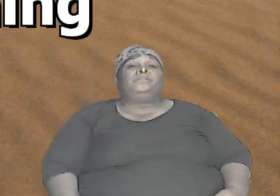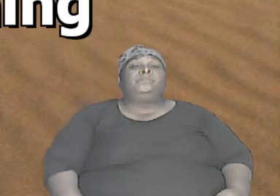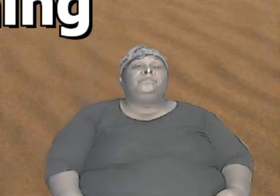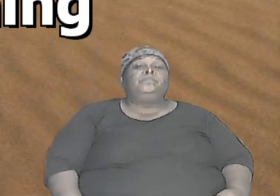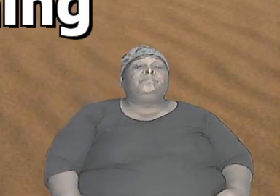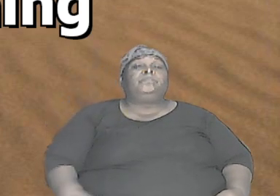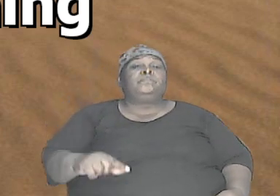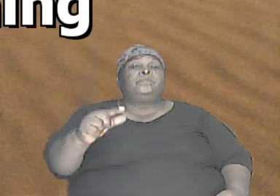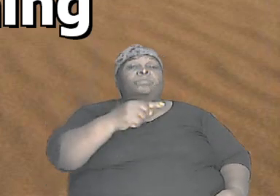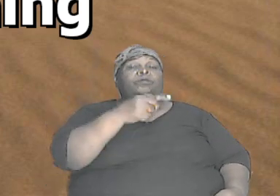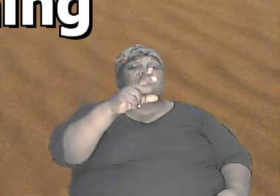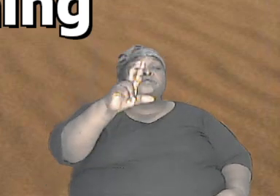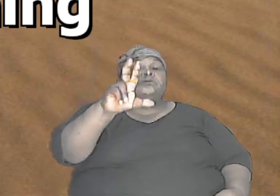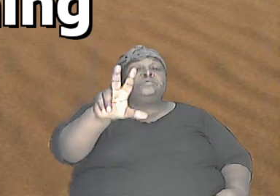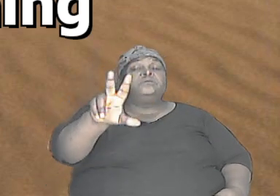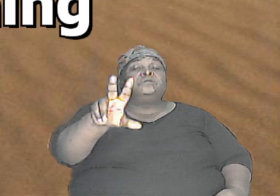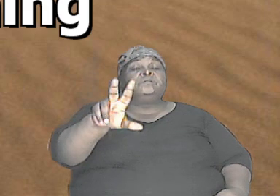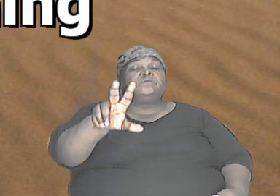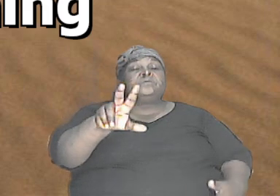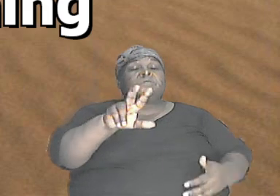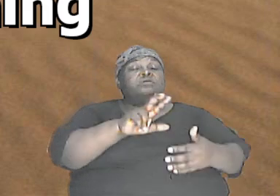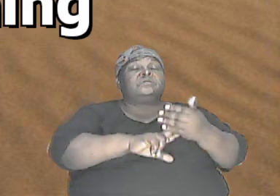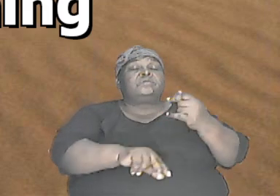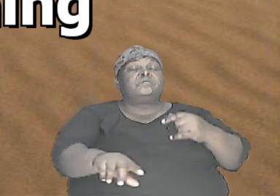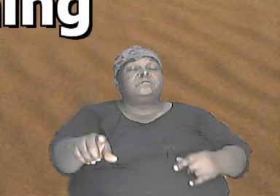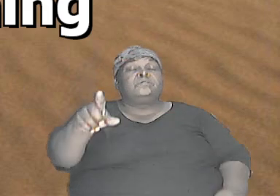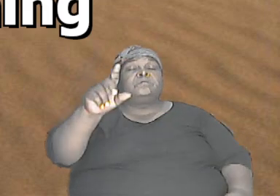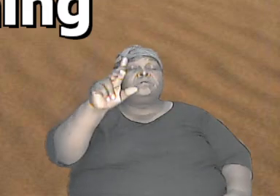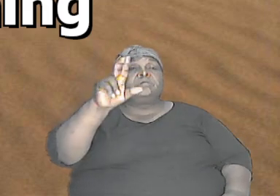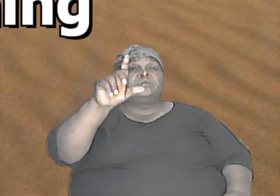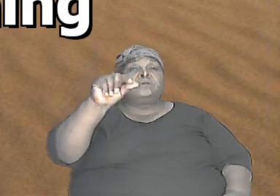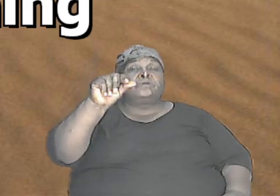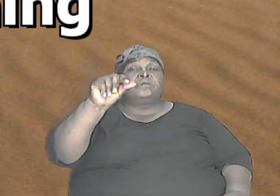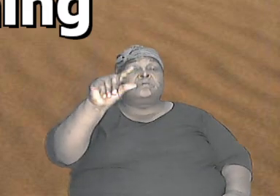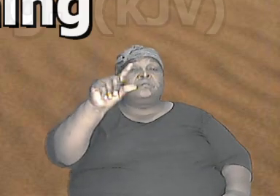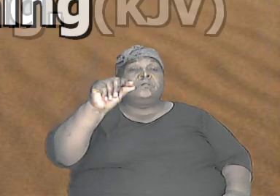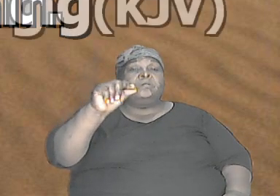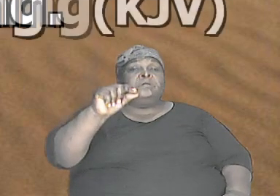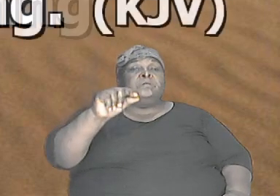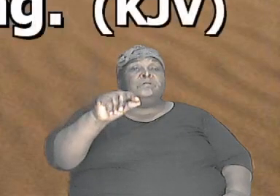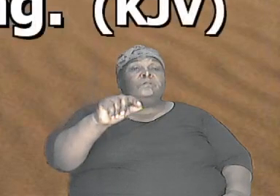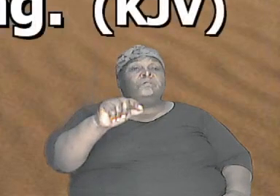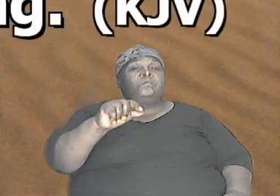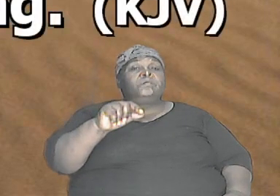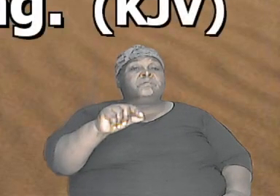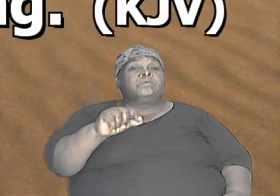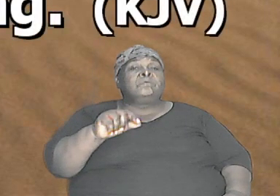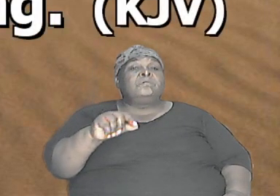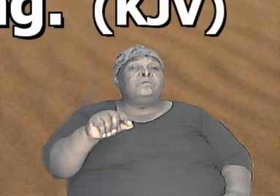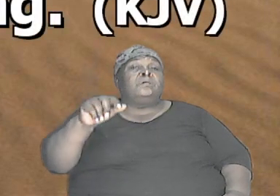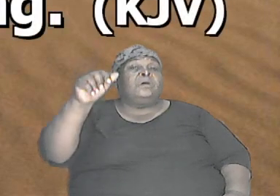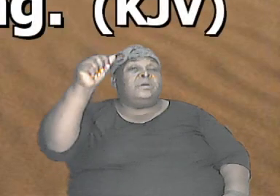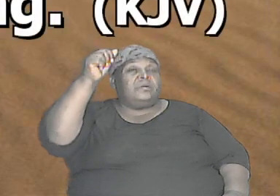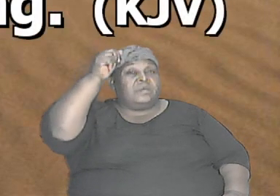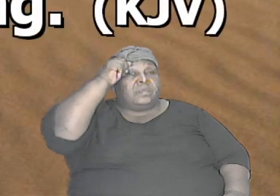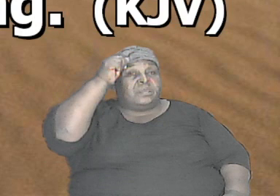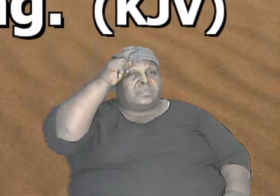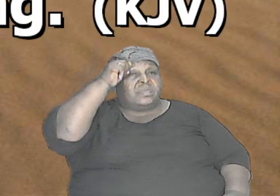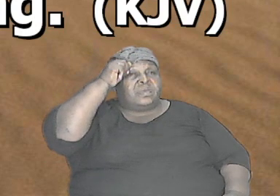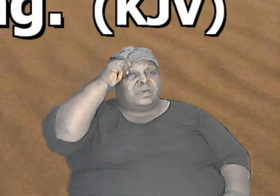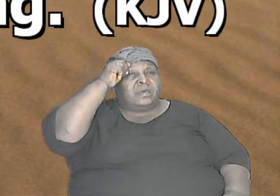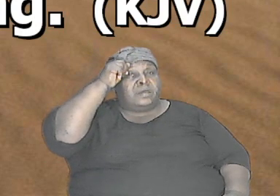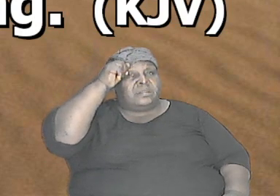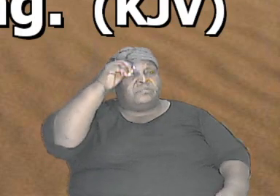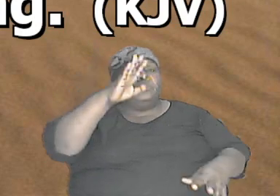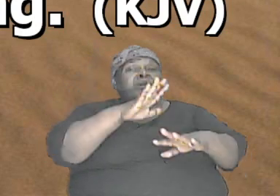chapter number 3 and verse 20 and this scripture simply says